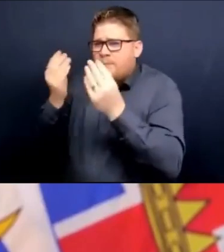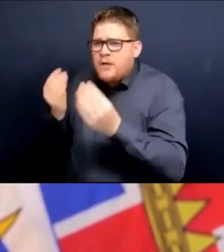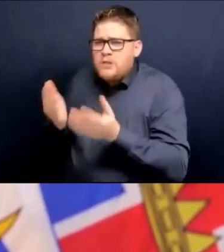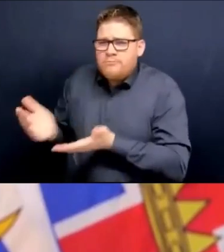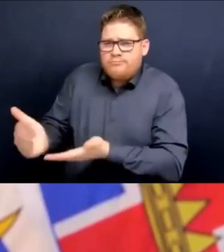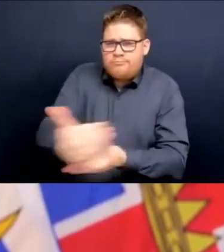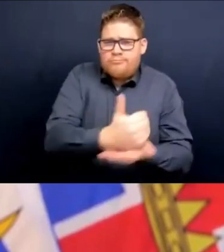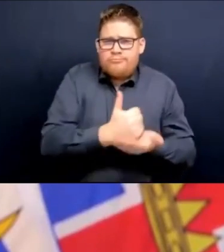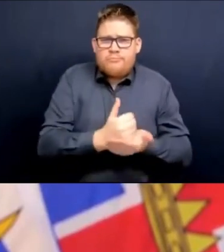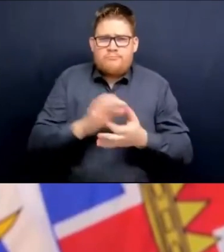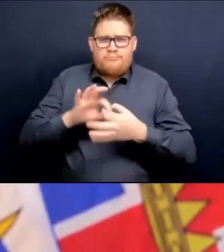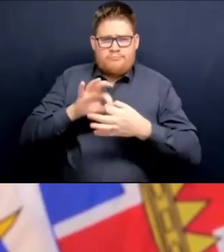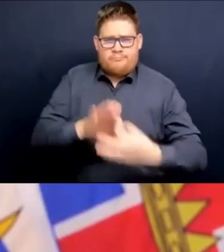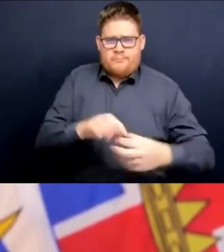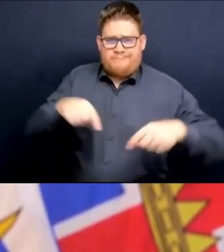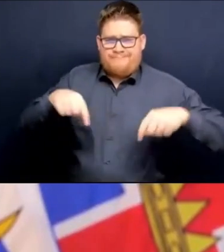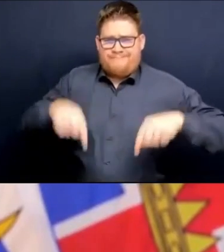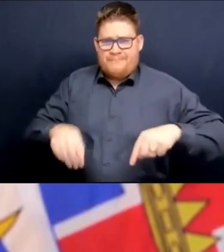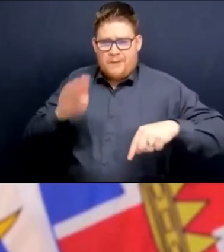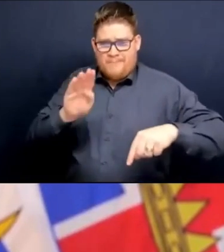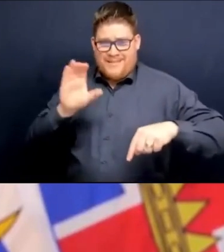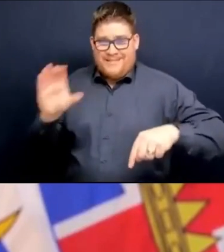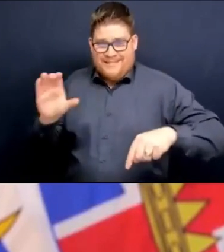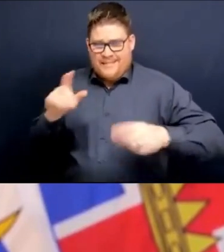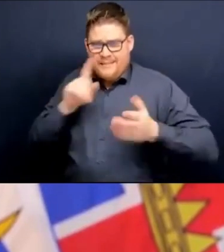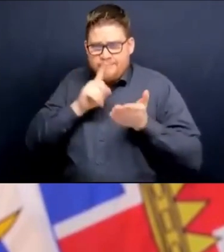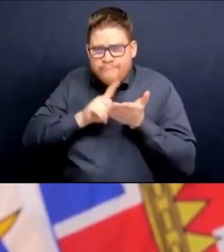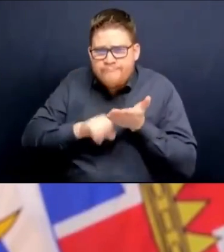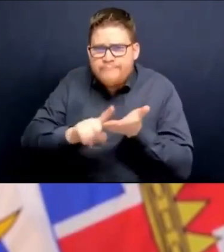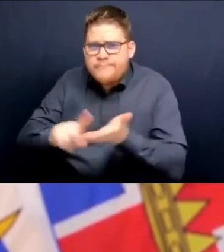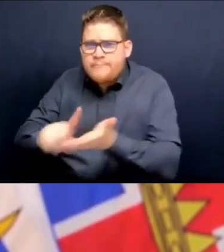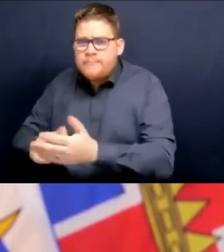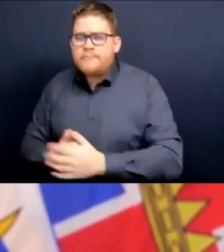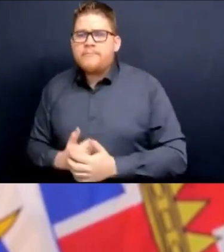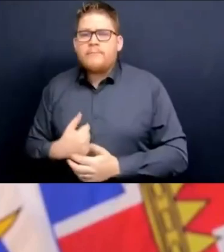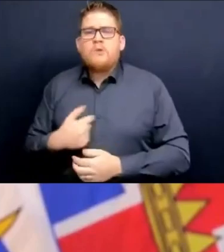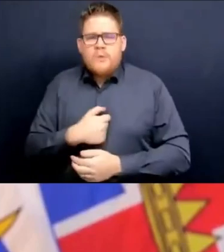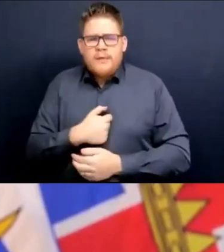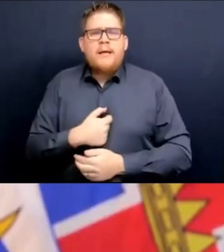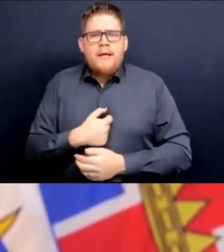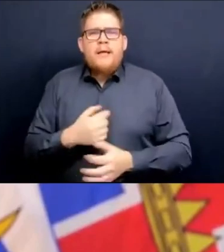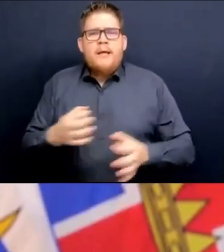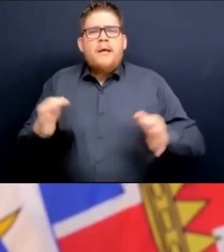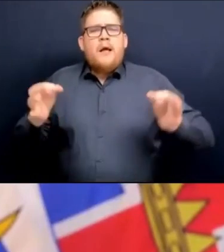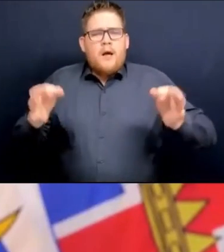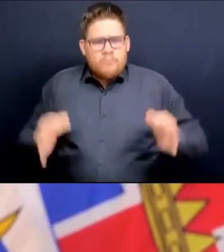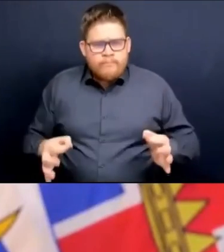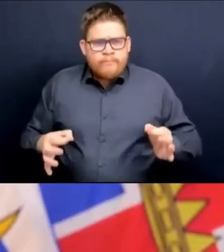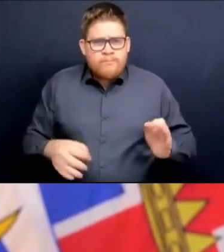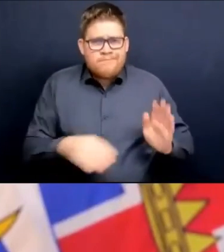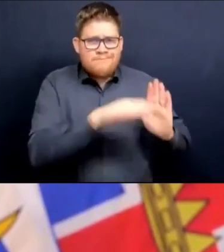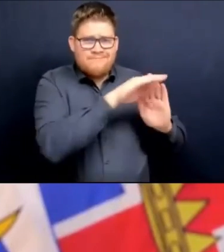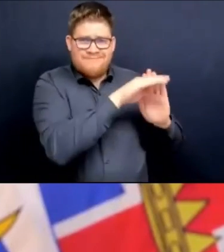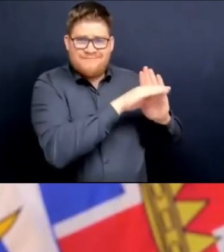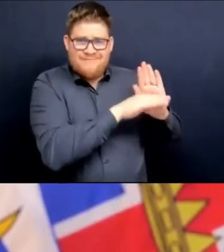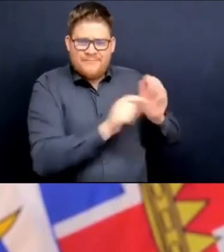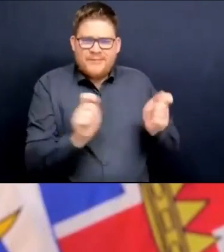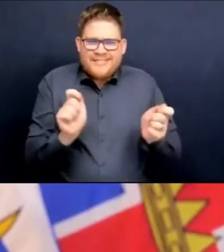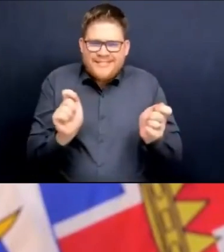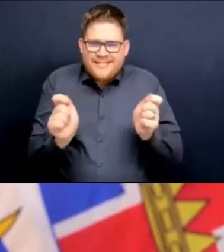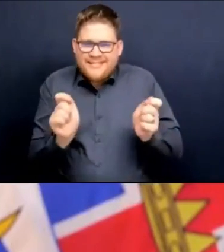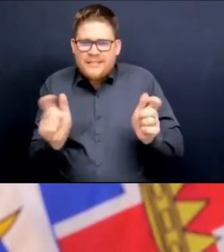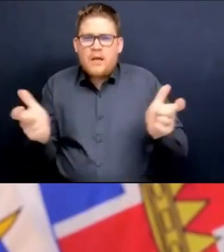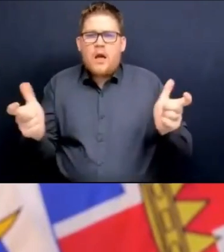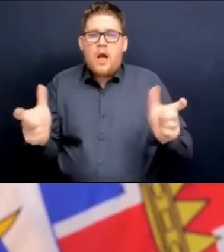Columbia right now. And we are able to make the changes now as a result of the efforts that people throughout British Columbia have made to get